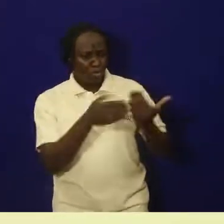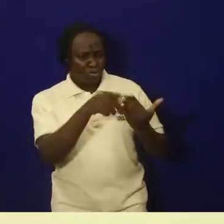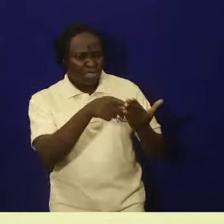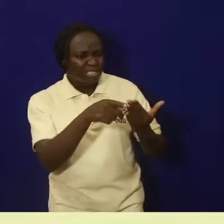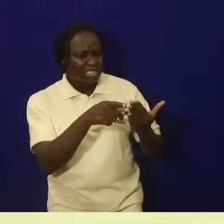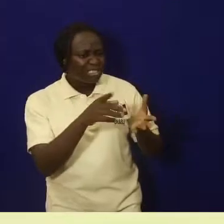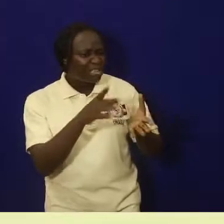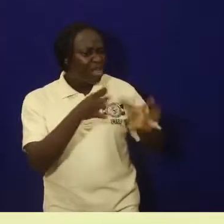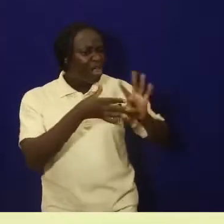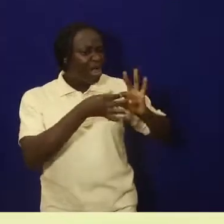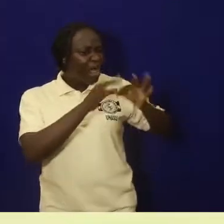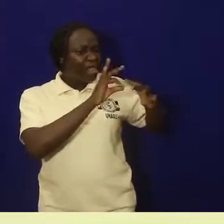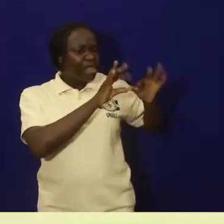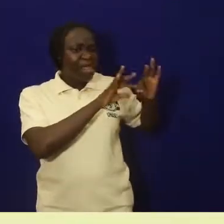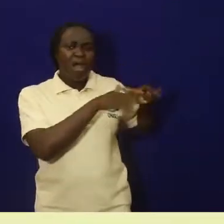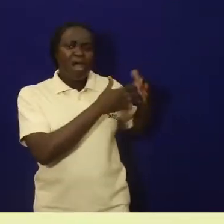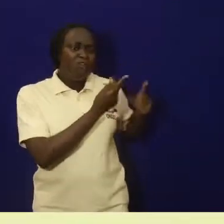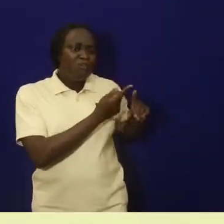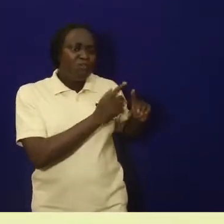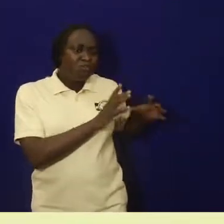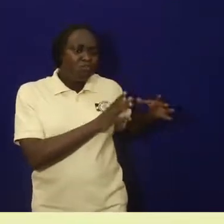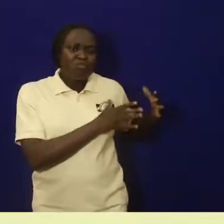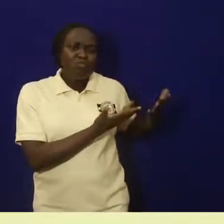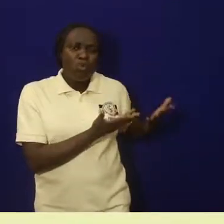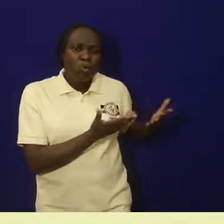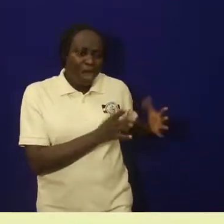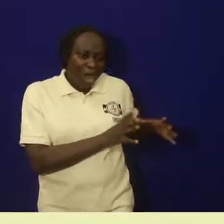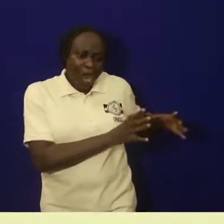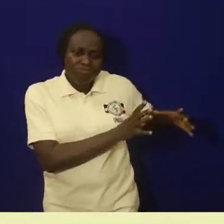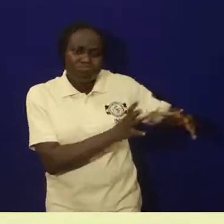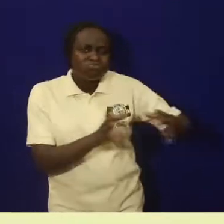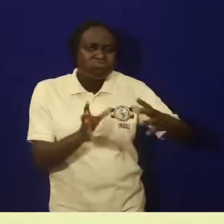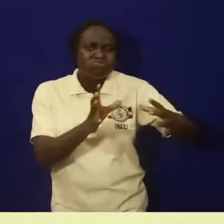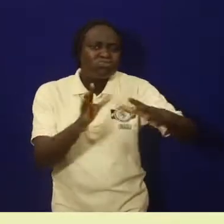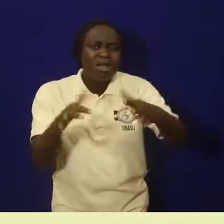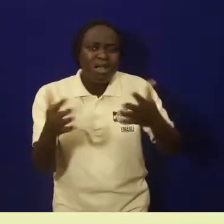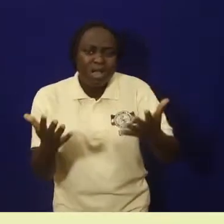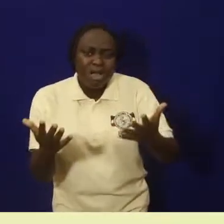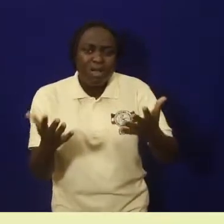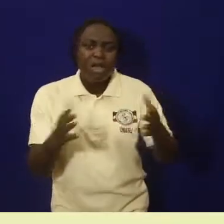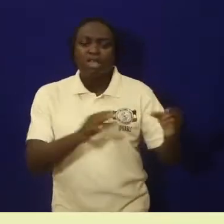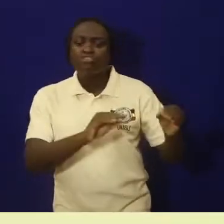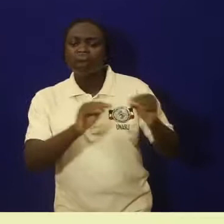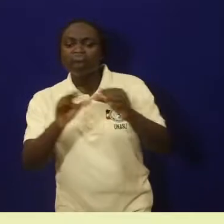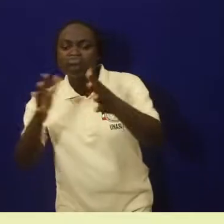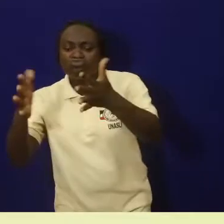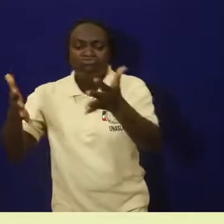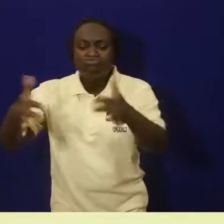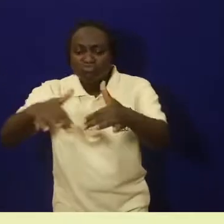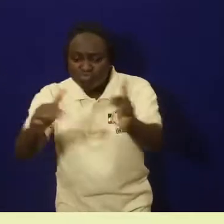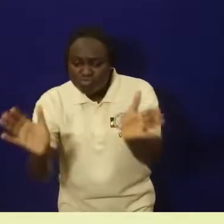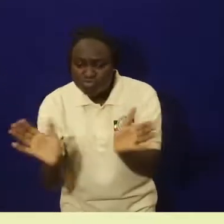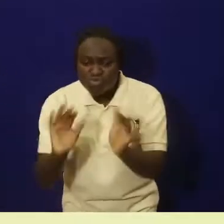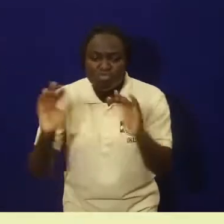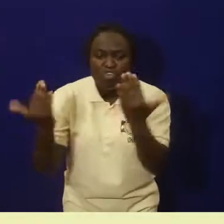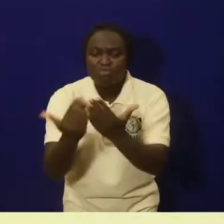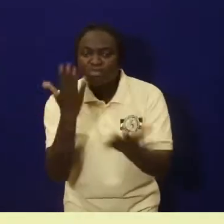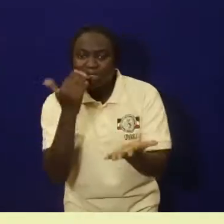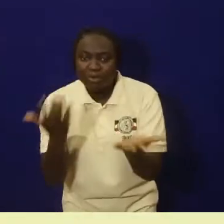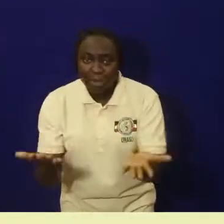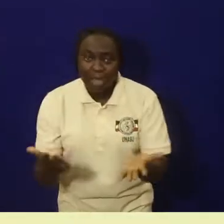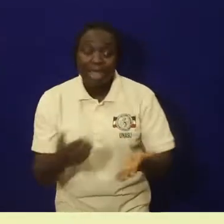community, the cause of migration, and the settlement of the community.